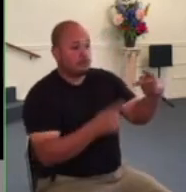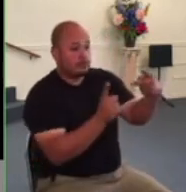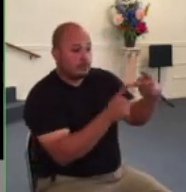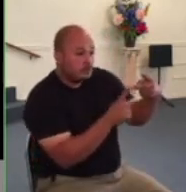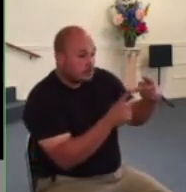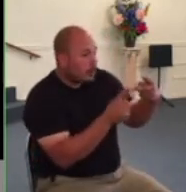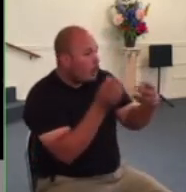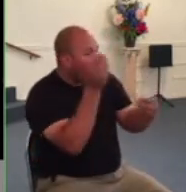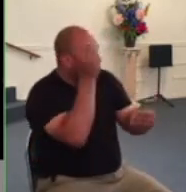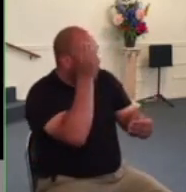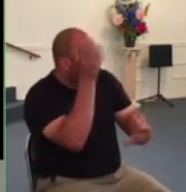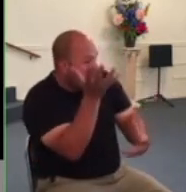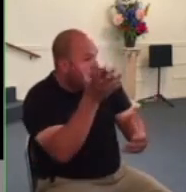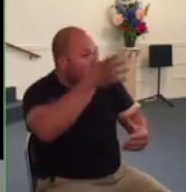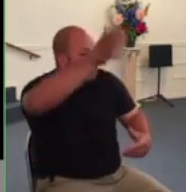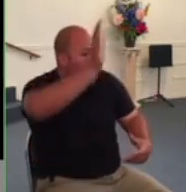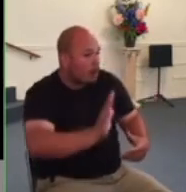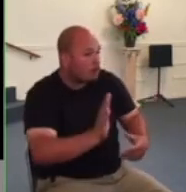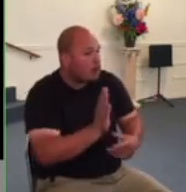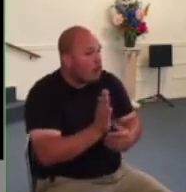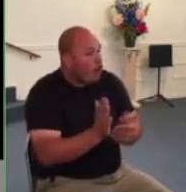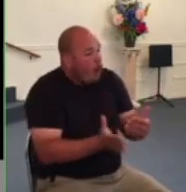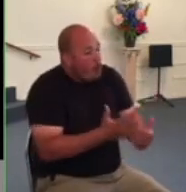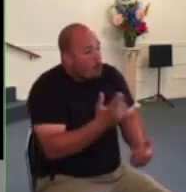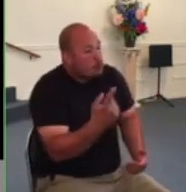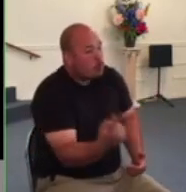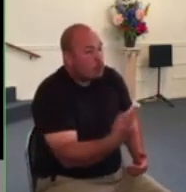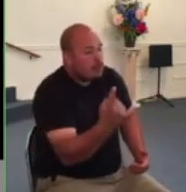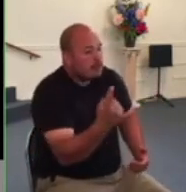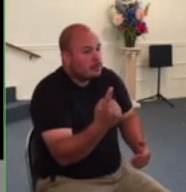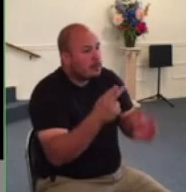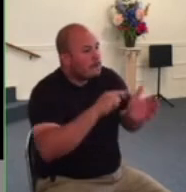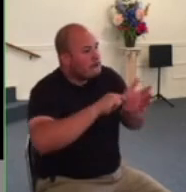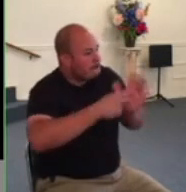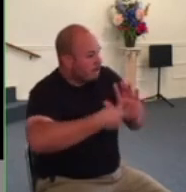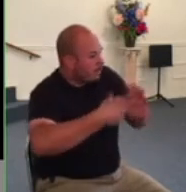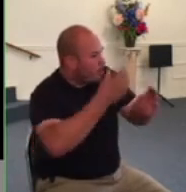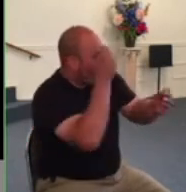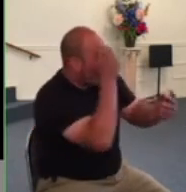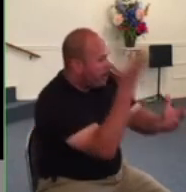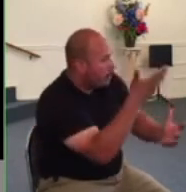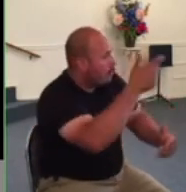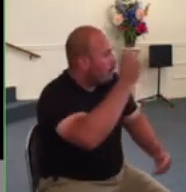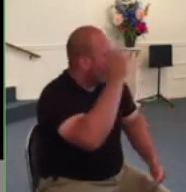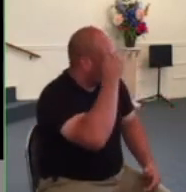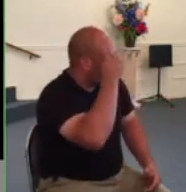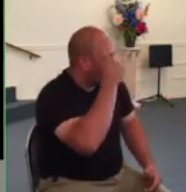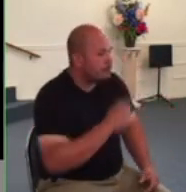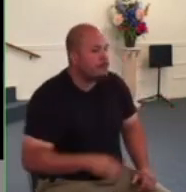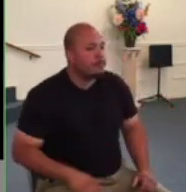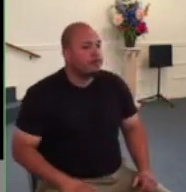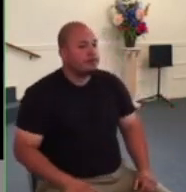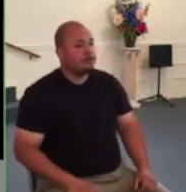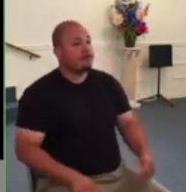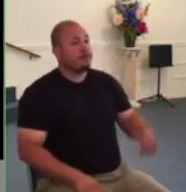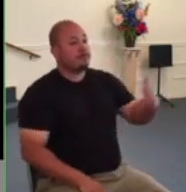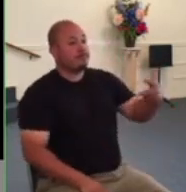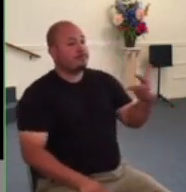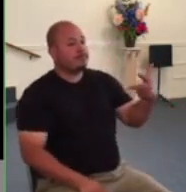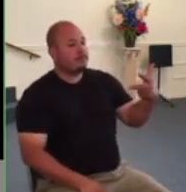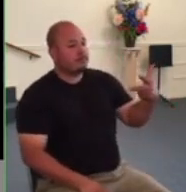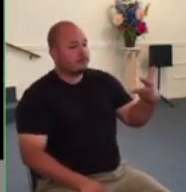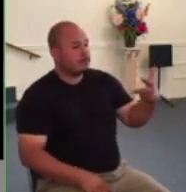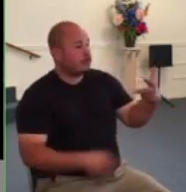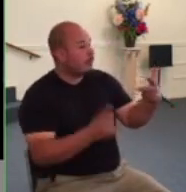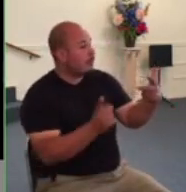god almost always means obeying the government number three when the even when the government